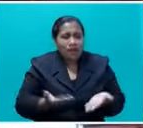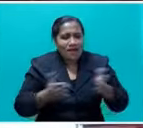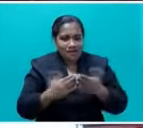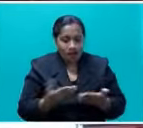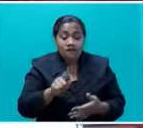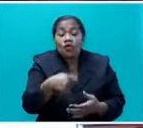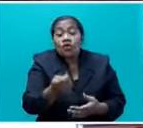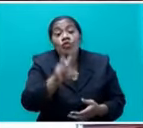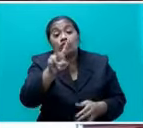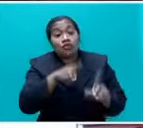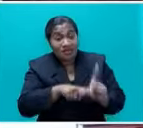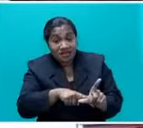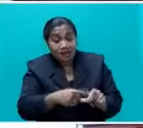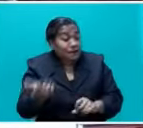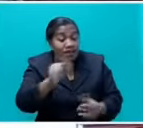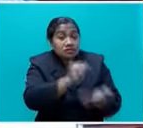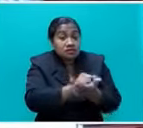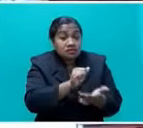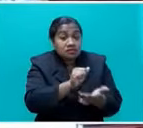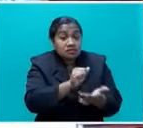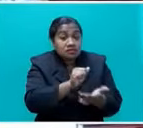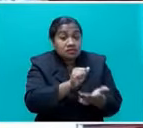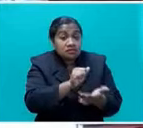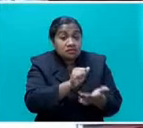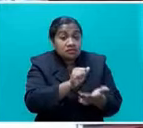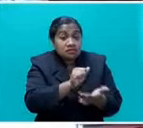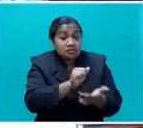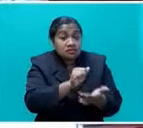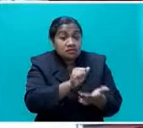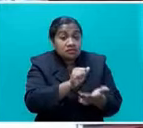two years, any shop that wants to get onto M-Paysa will...